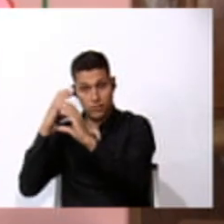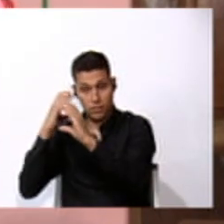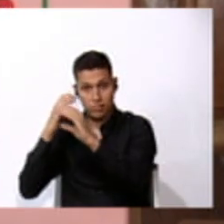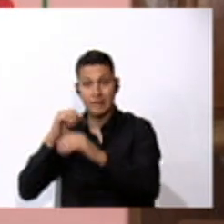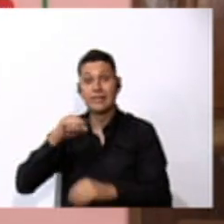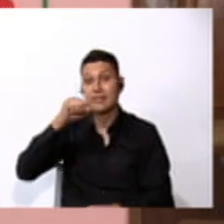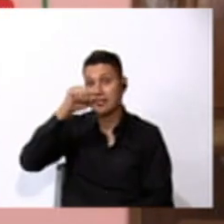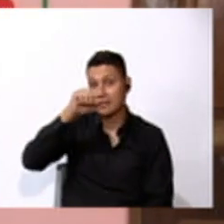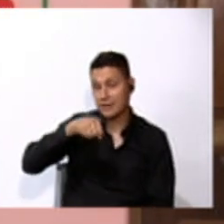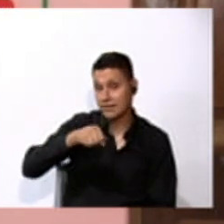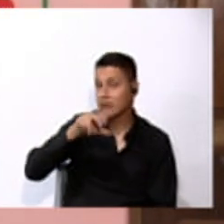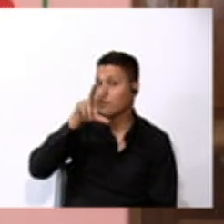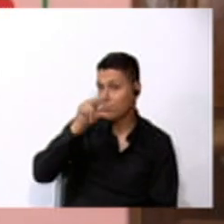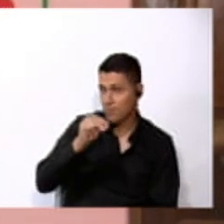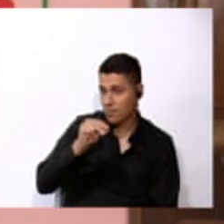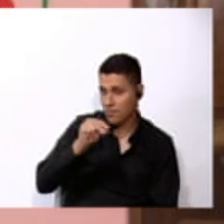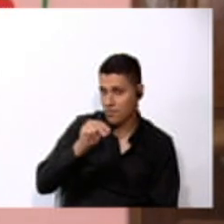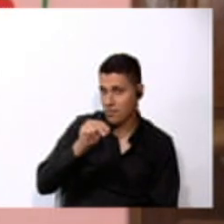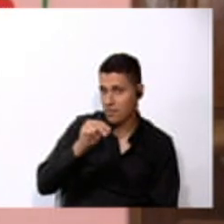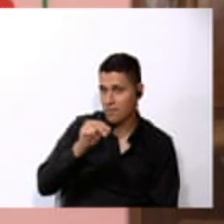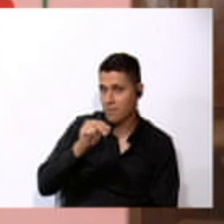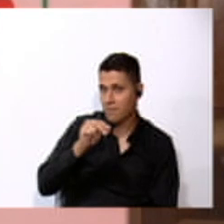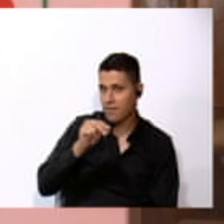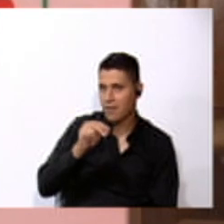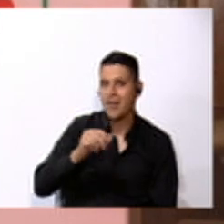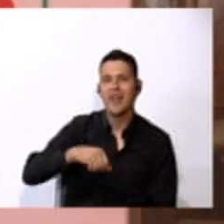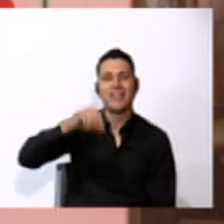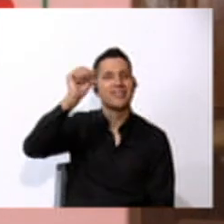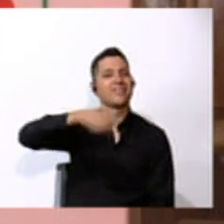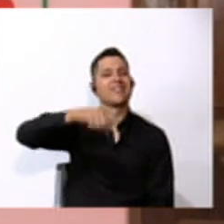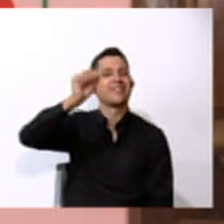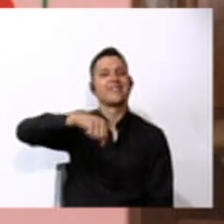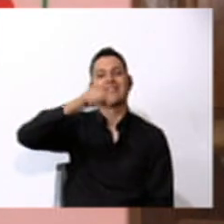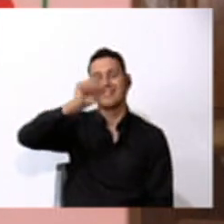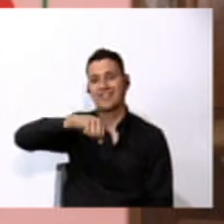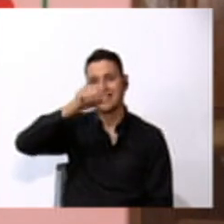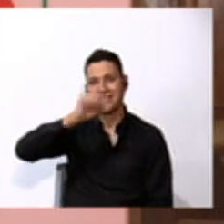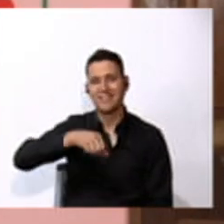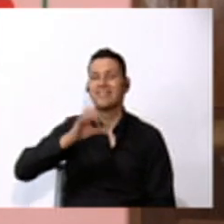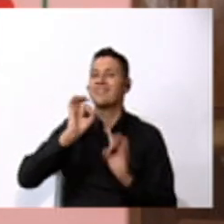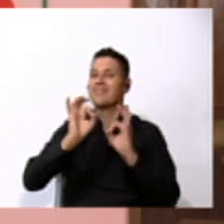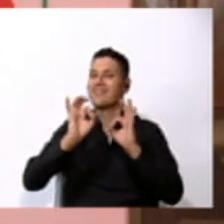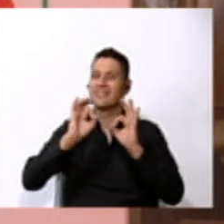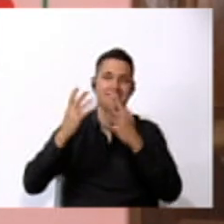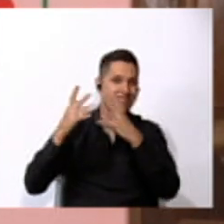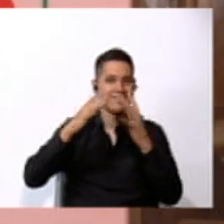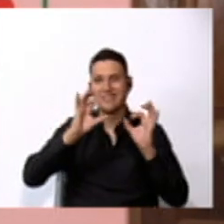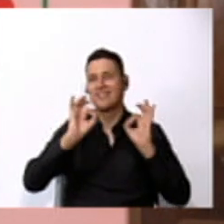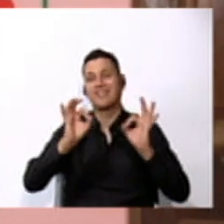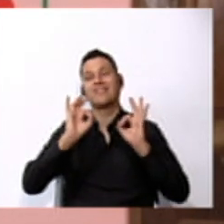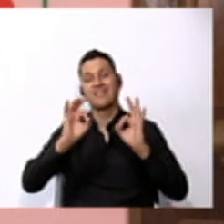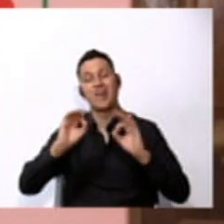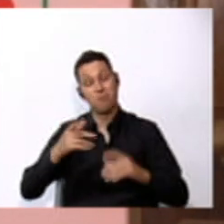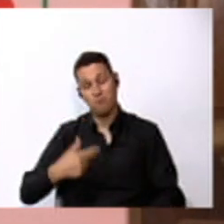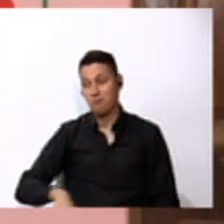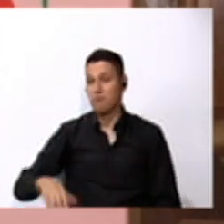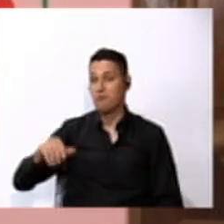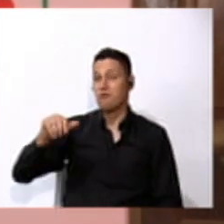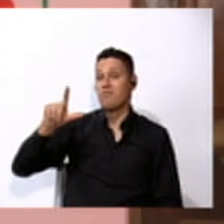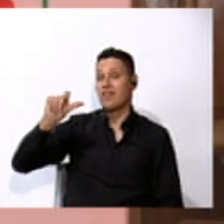or no? Yes, very good. Yes, good. very Lari?